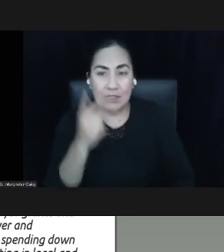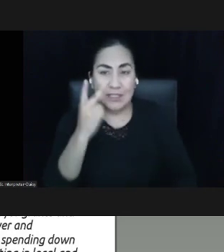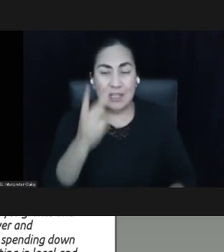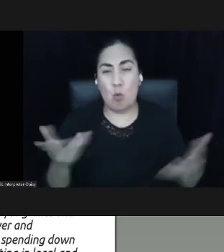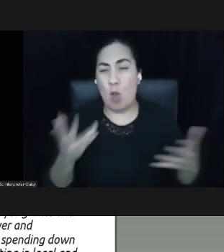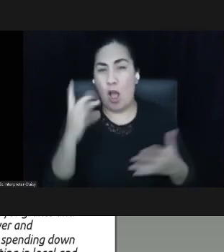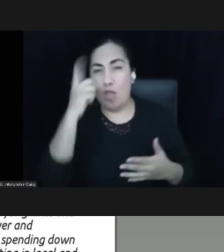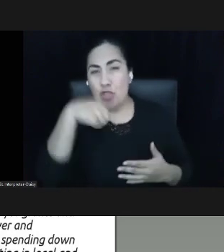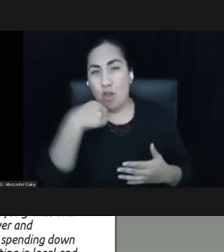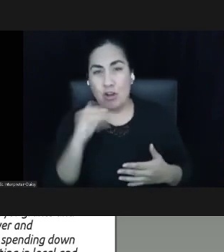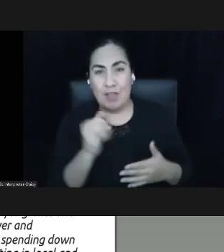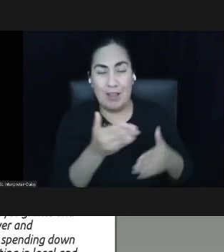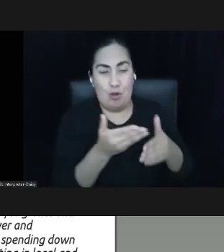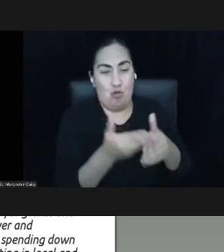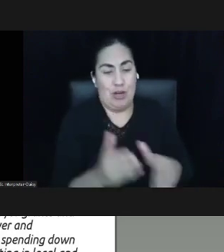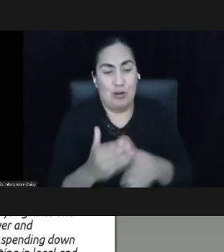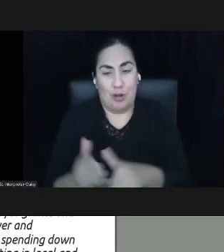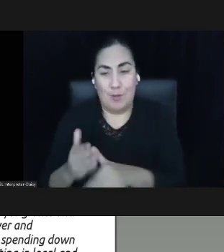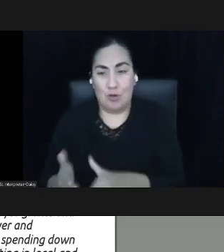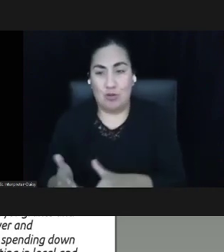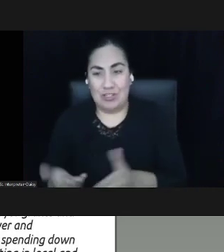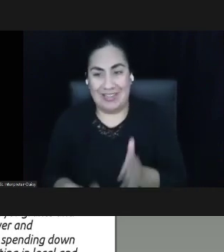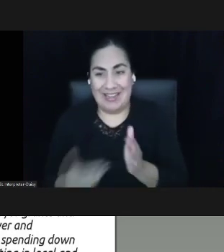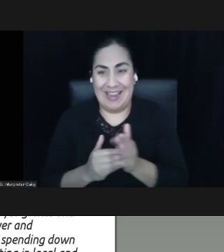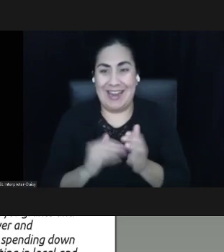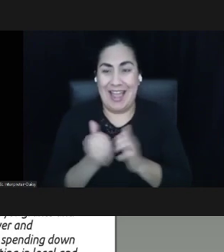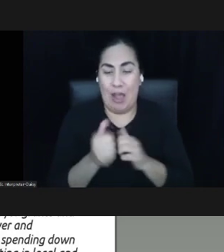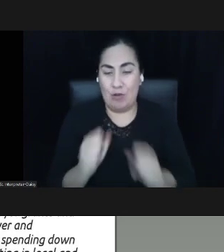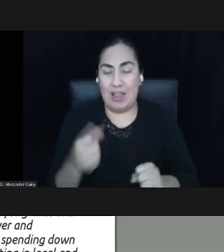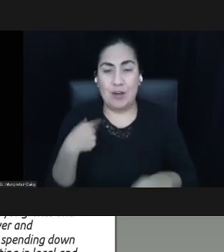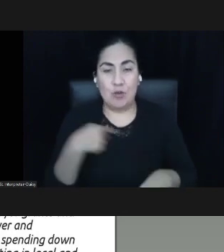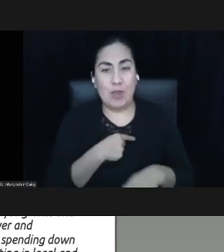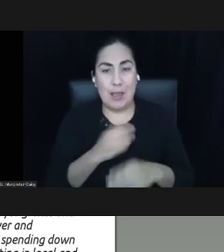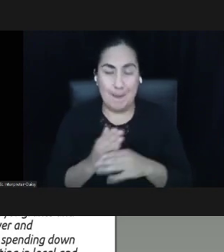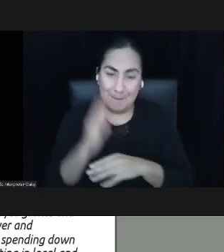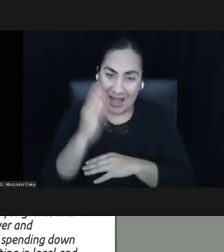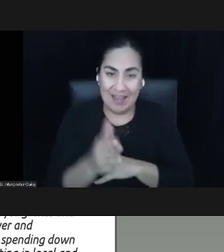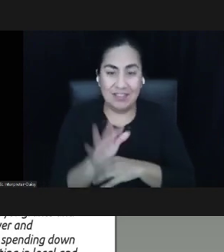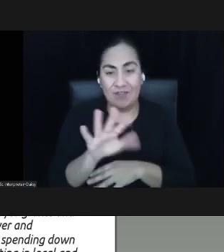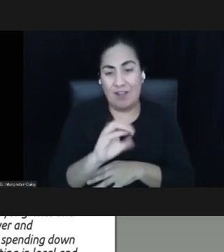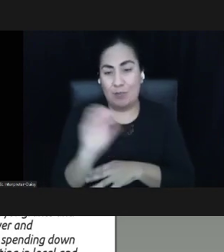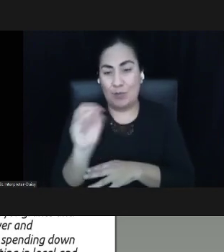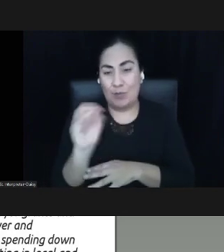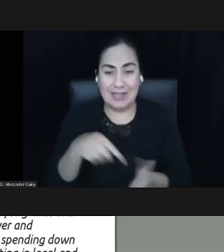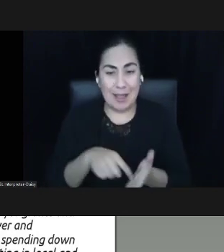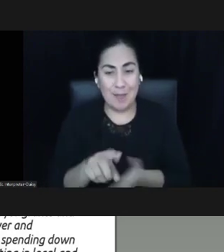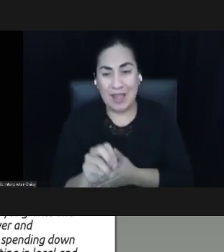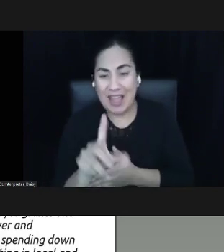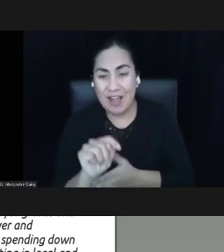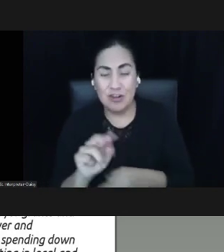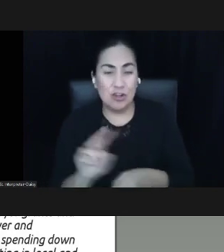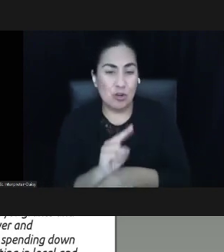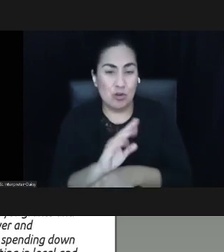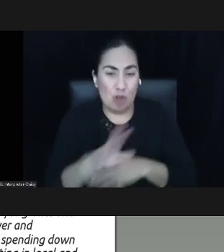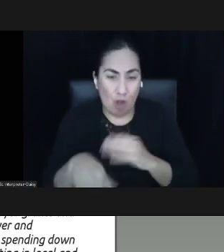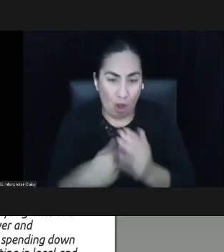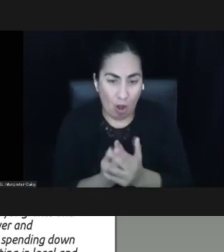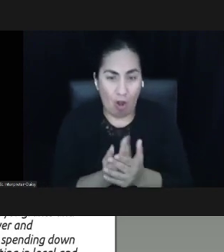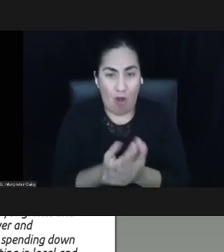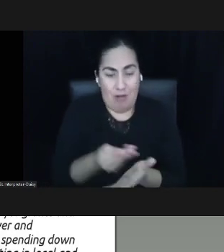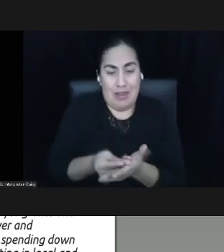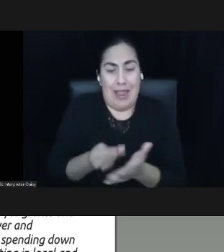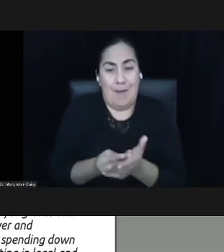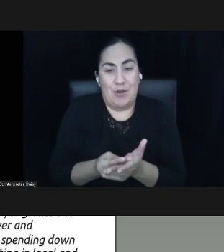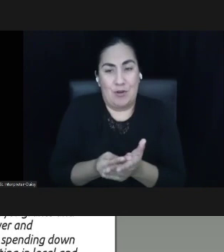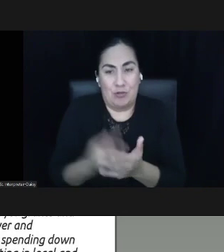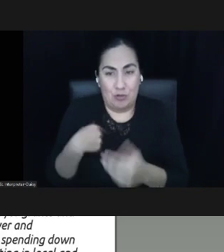like? How do we get beyond the 5% payout? How use all of the capital at our disposal to really combat